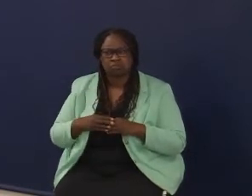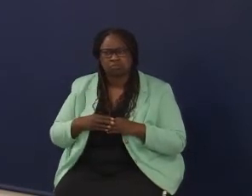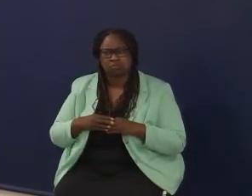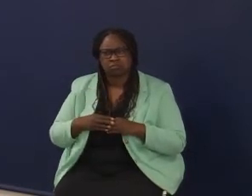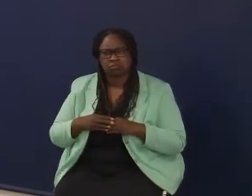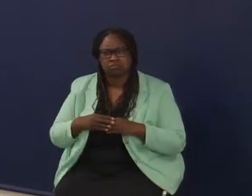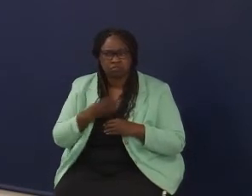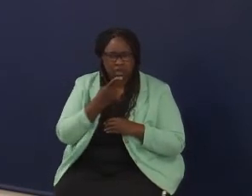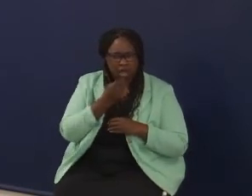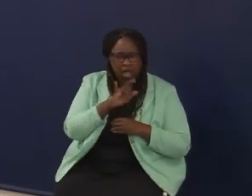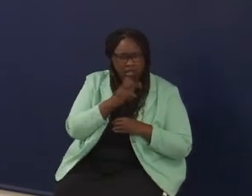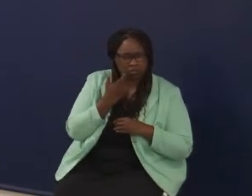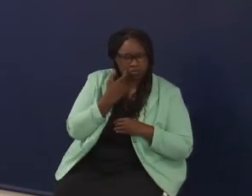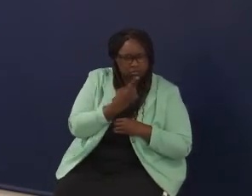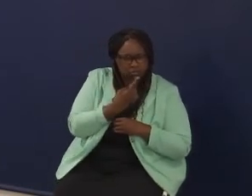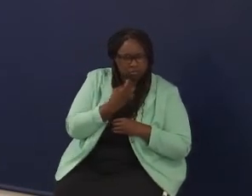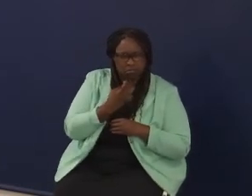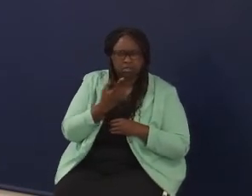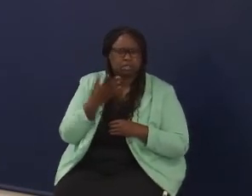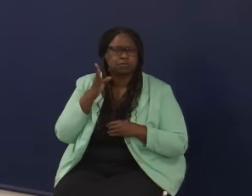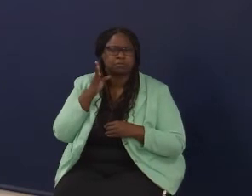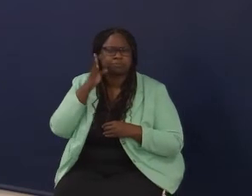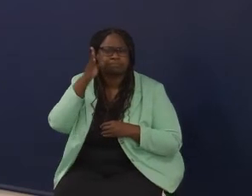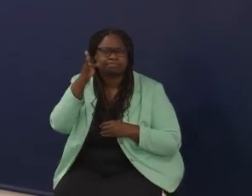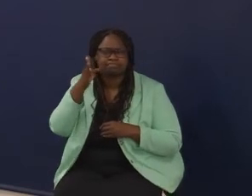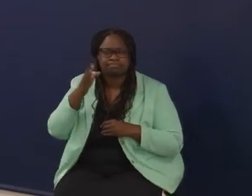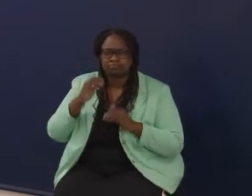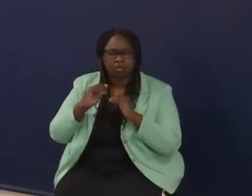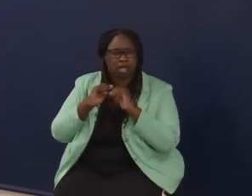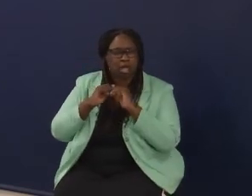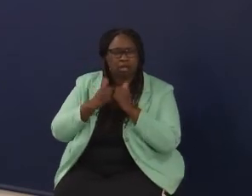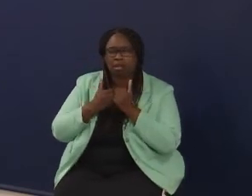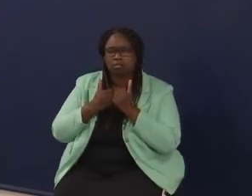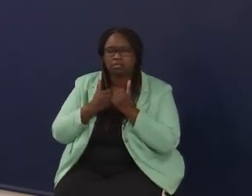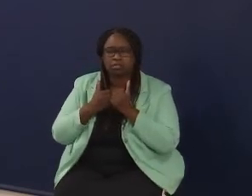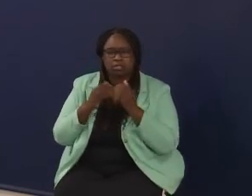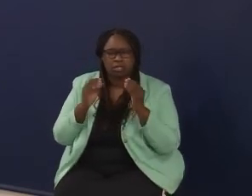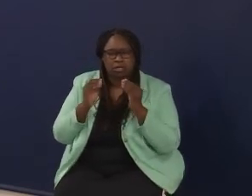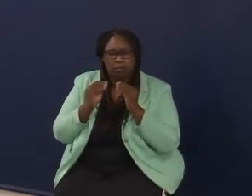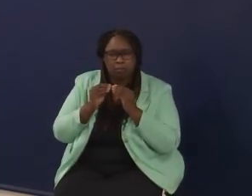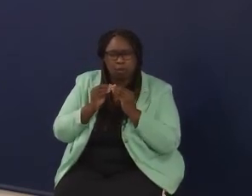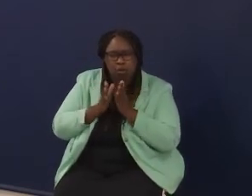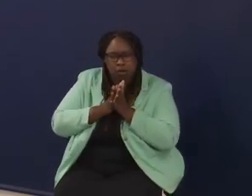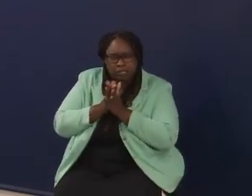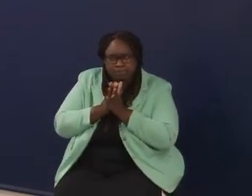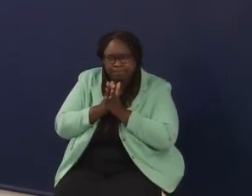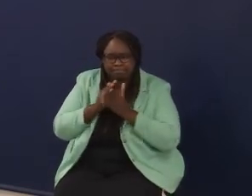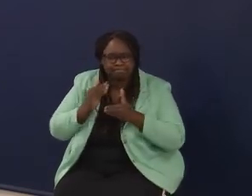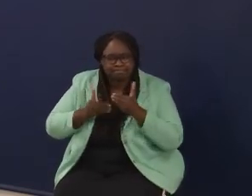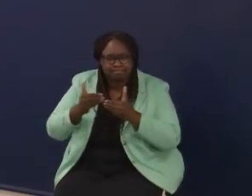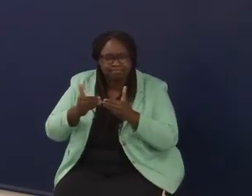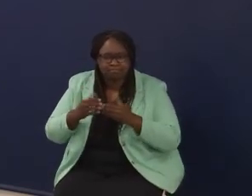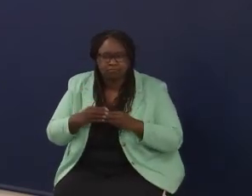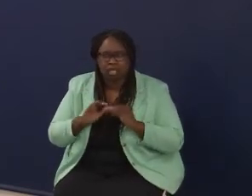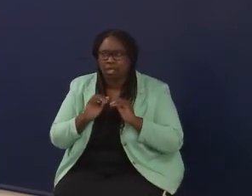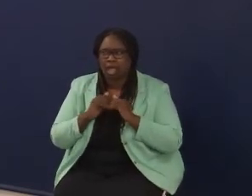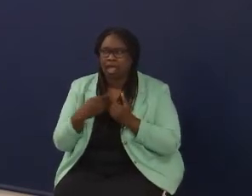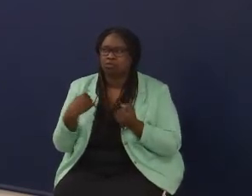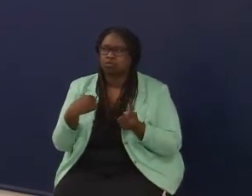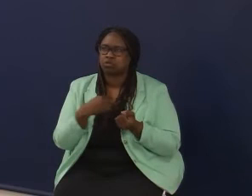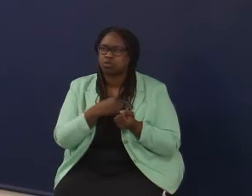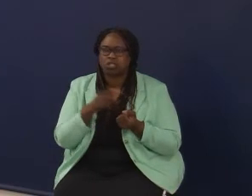Holly's question here, of gaining that momentum more? Because you've been at this for a while. How do we